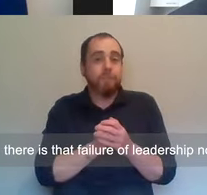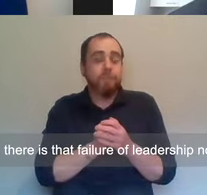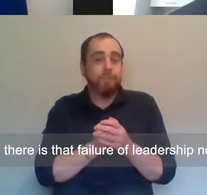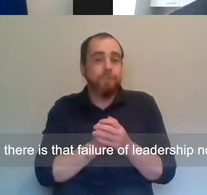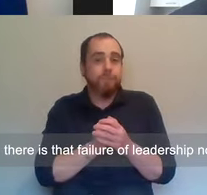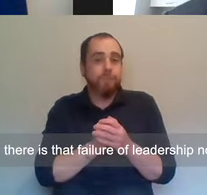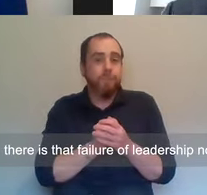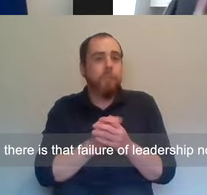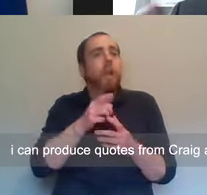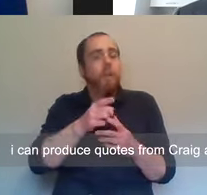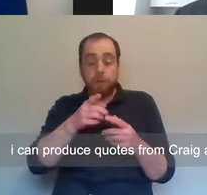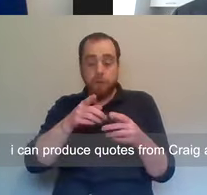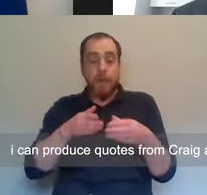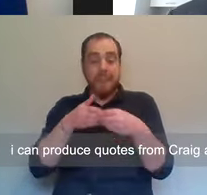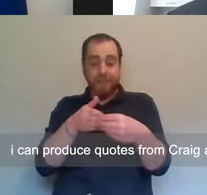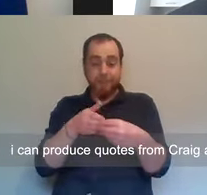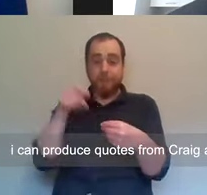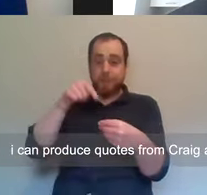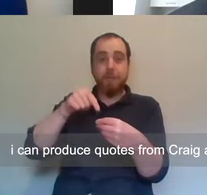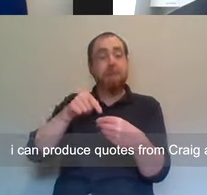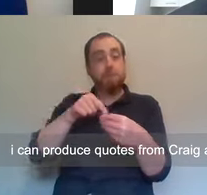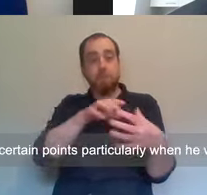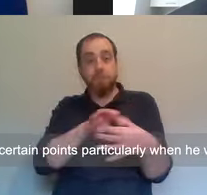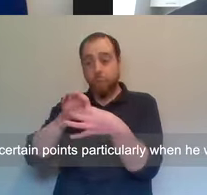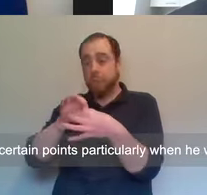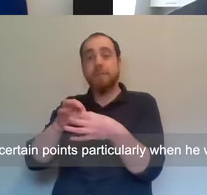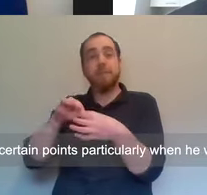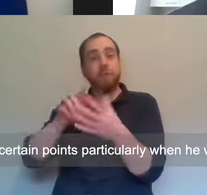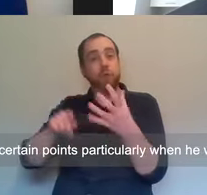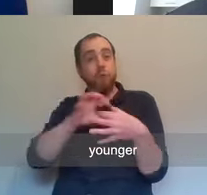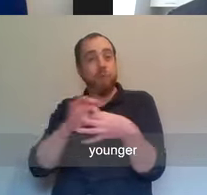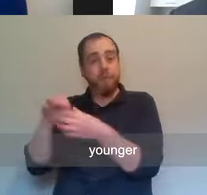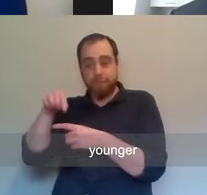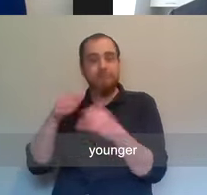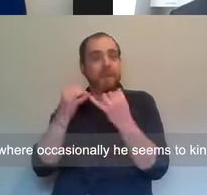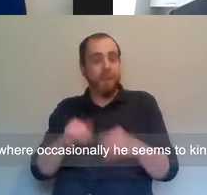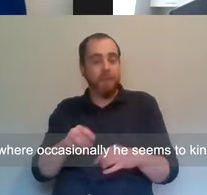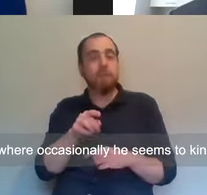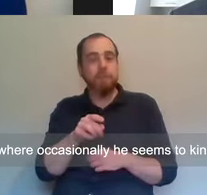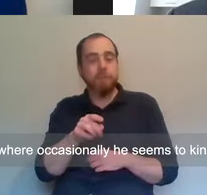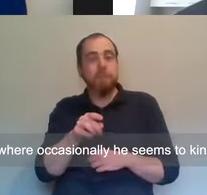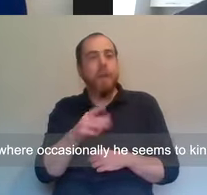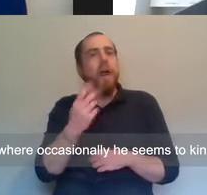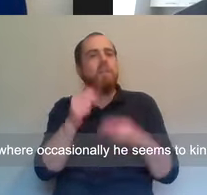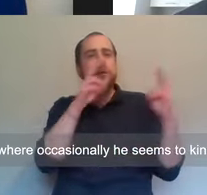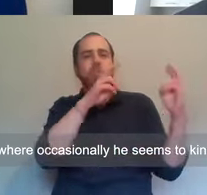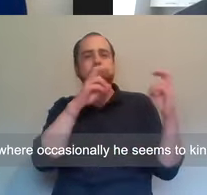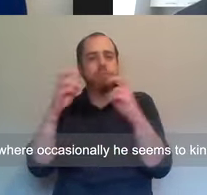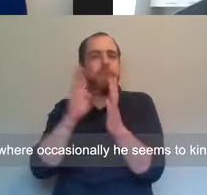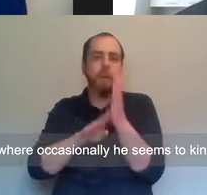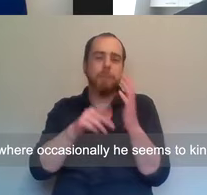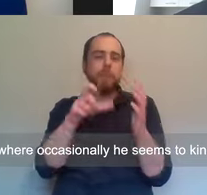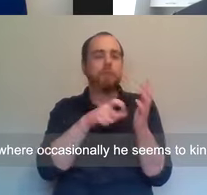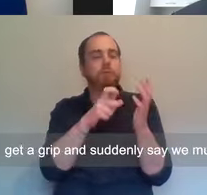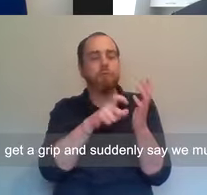is that failure of leadership. Now, I can produce quotes from Craig at certain points, particularly when he was younger, where occasionally he